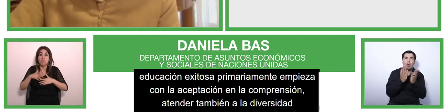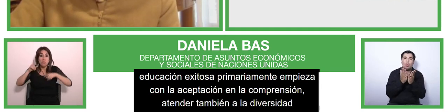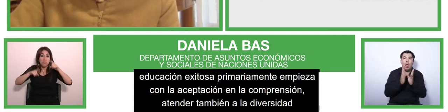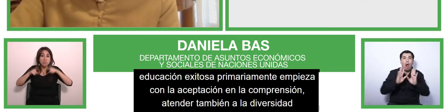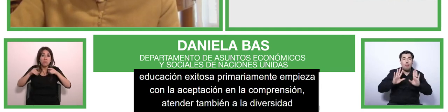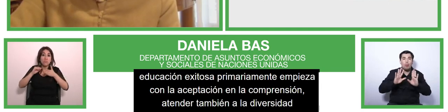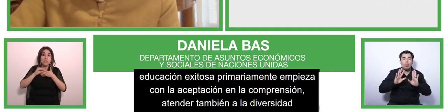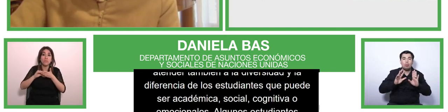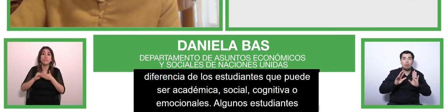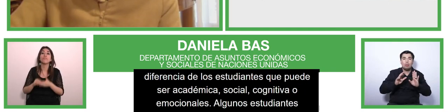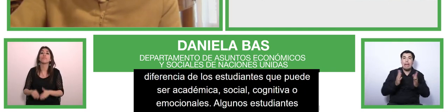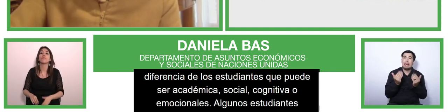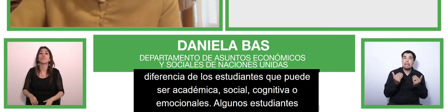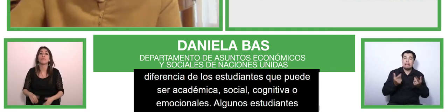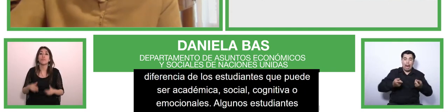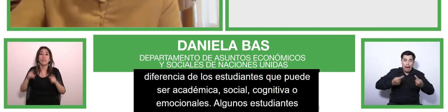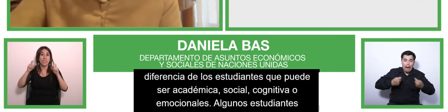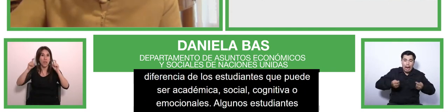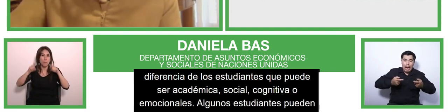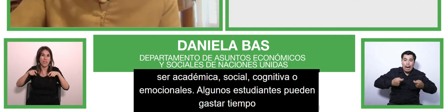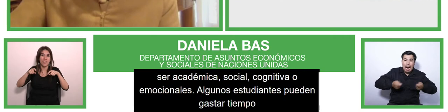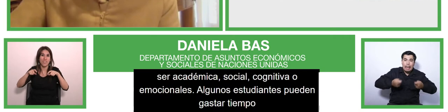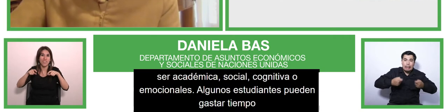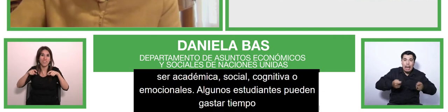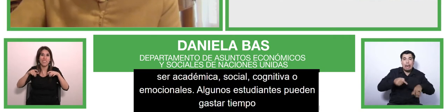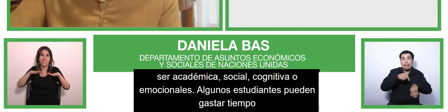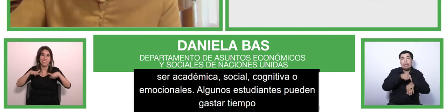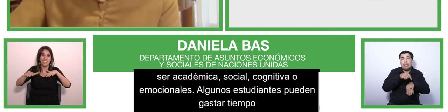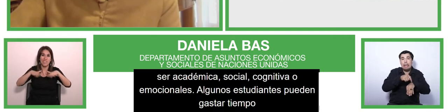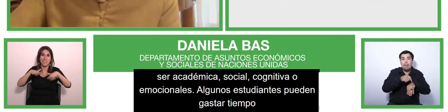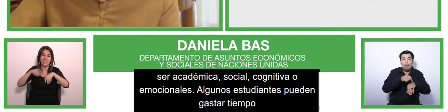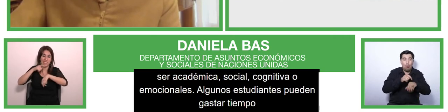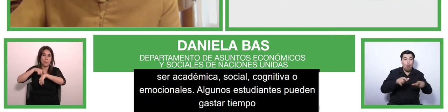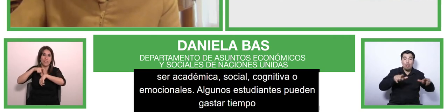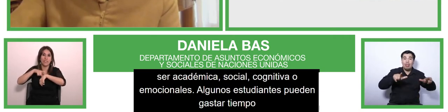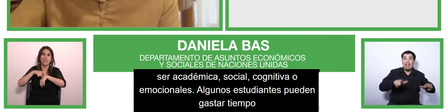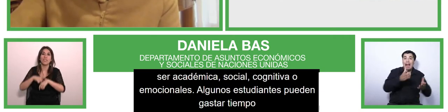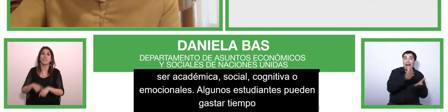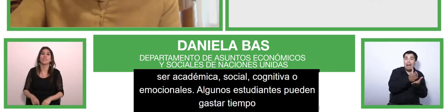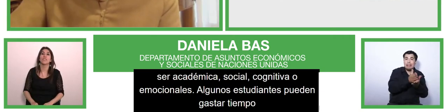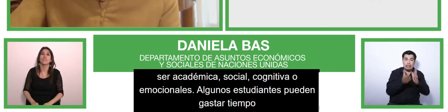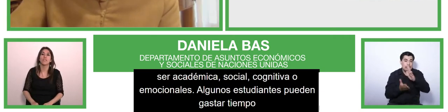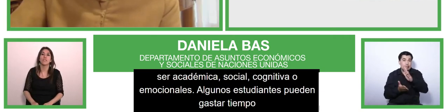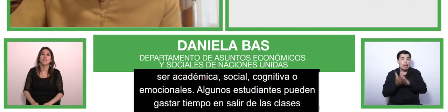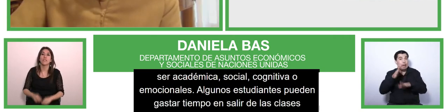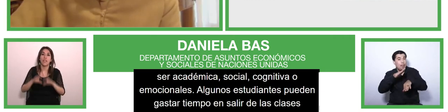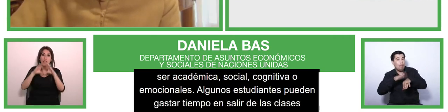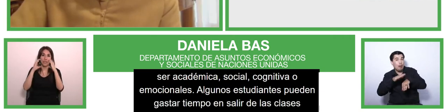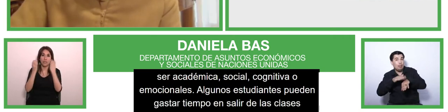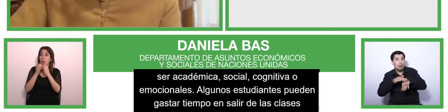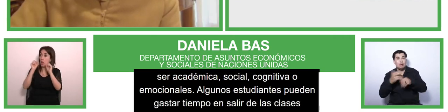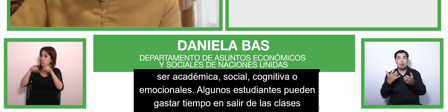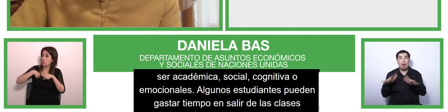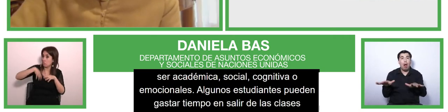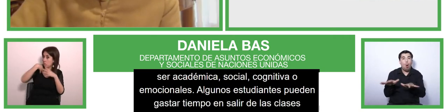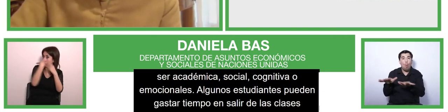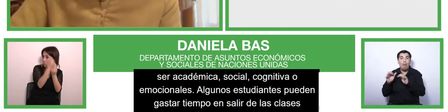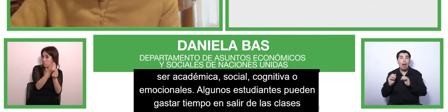regular education classes for instance for speech or occupational therapy sure however